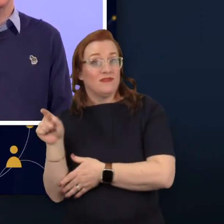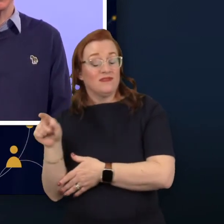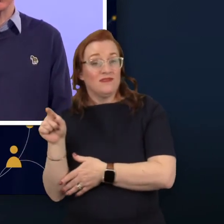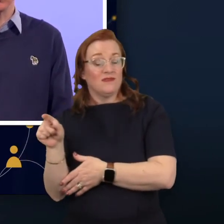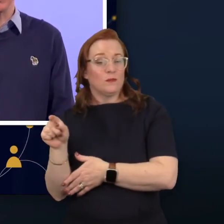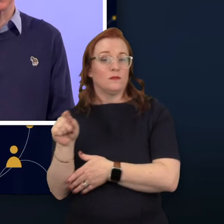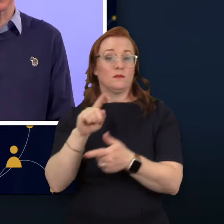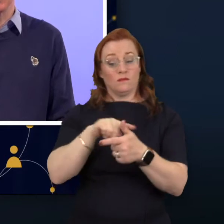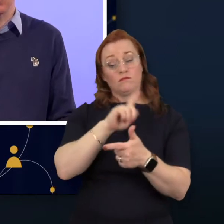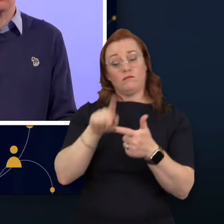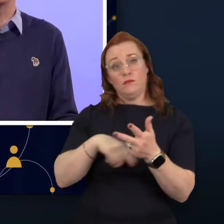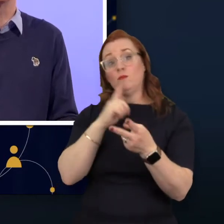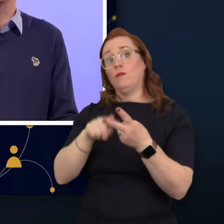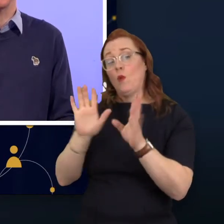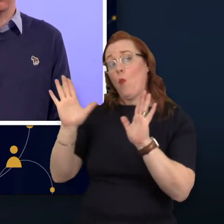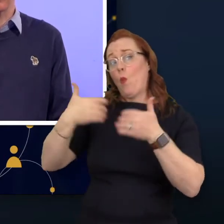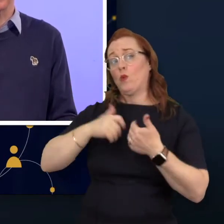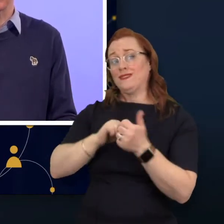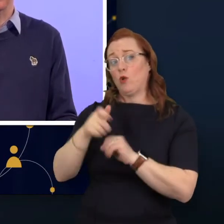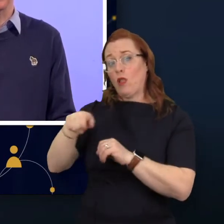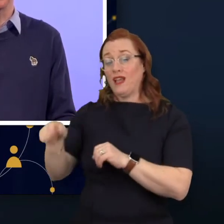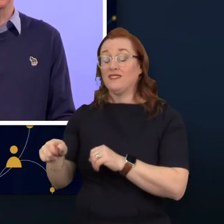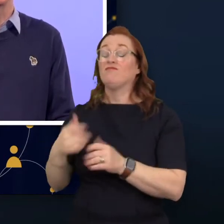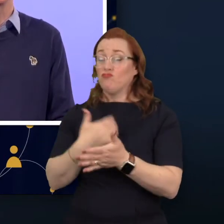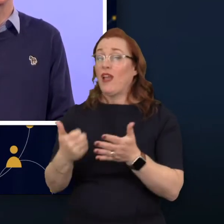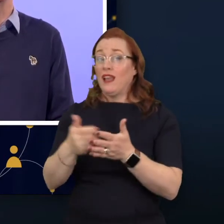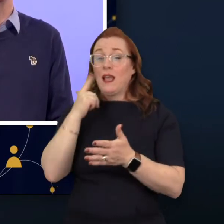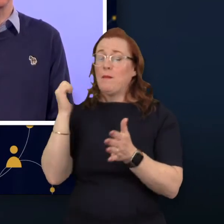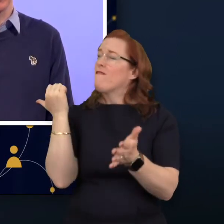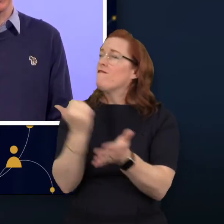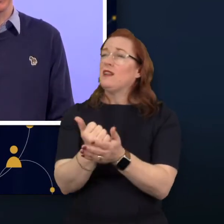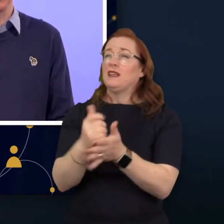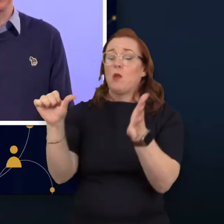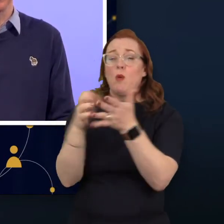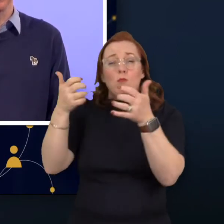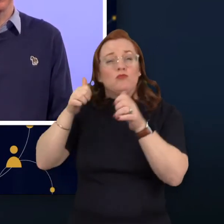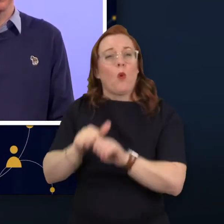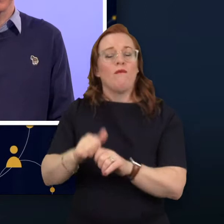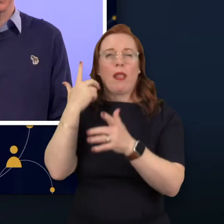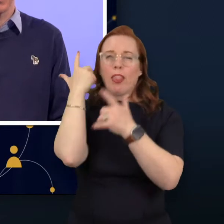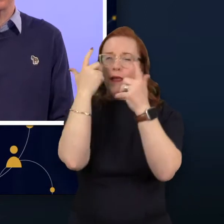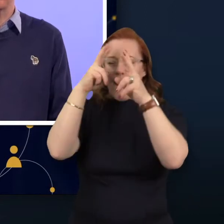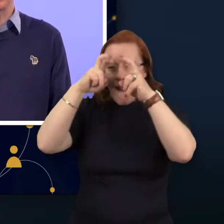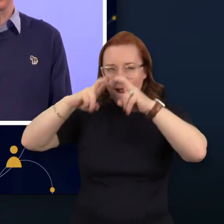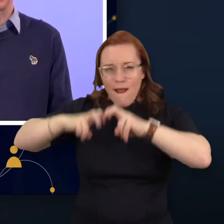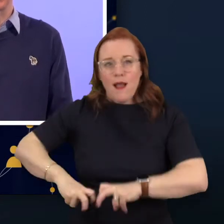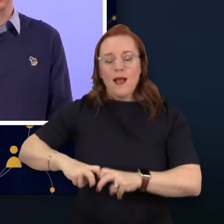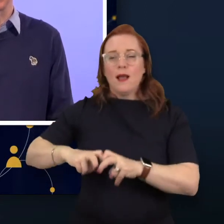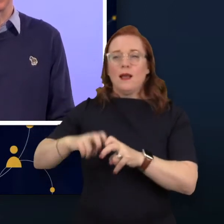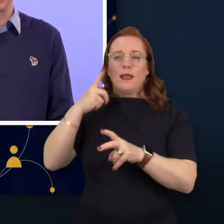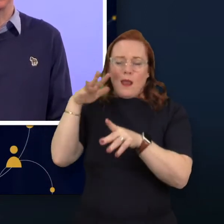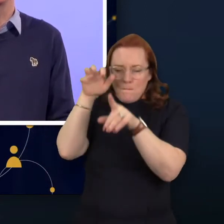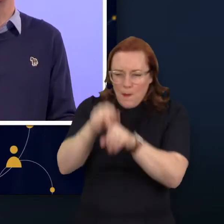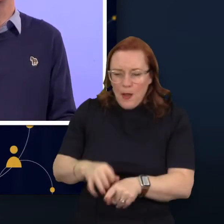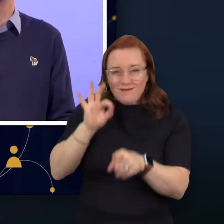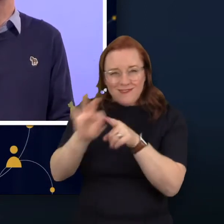Autistic colleagues are often brilliant at problem solving, analytical thinking, have incredible attention